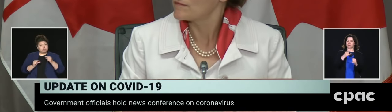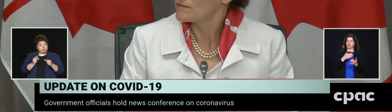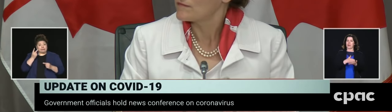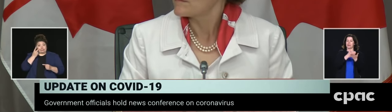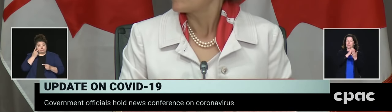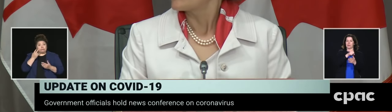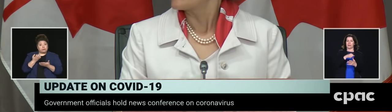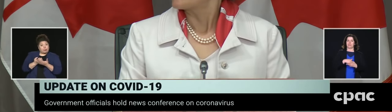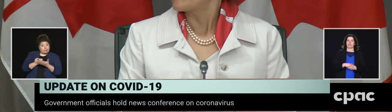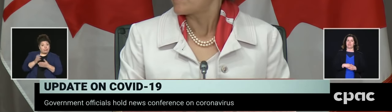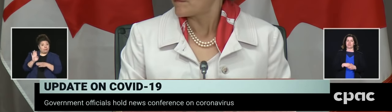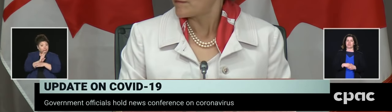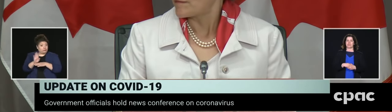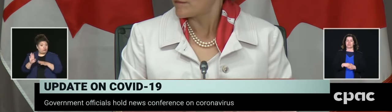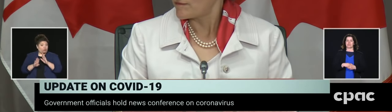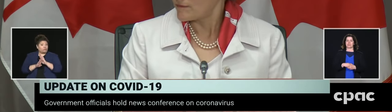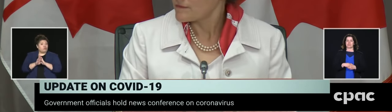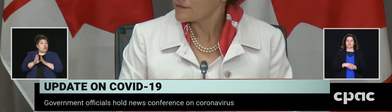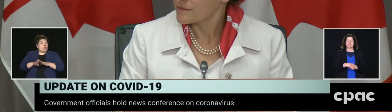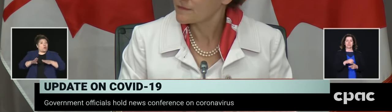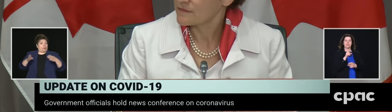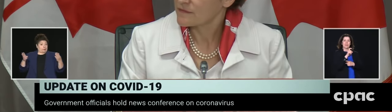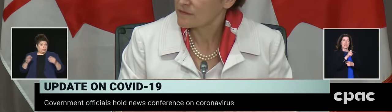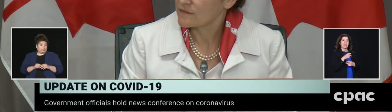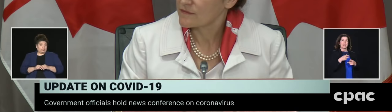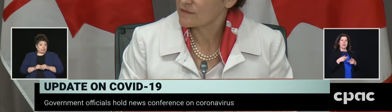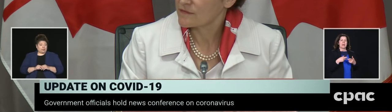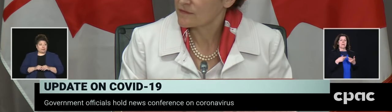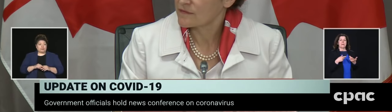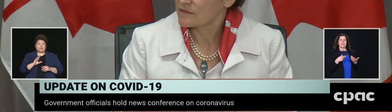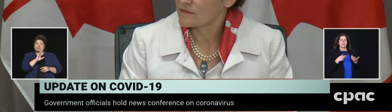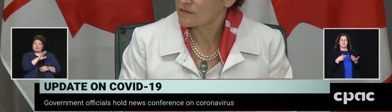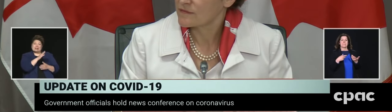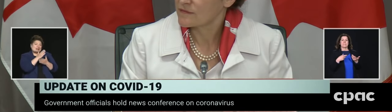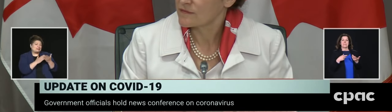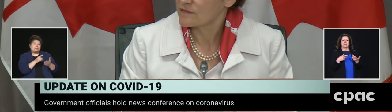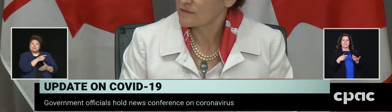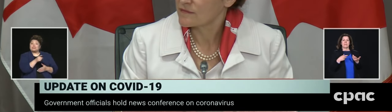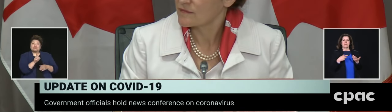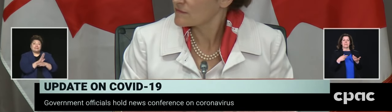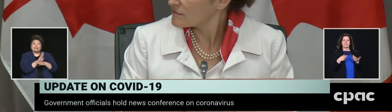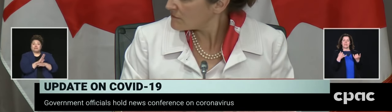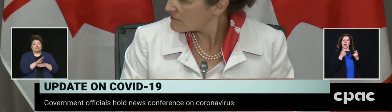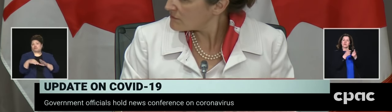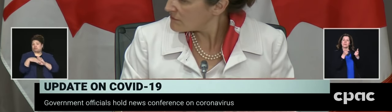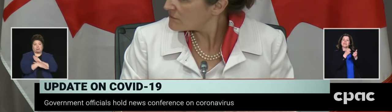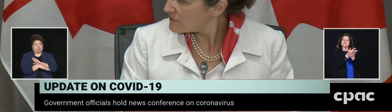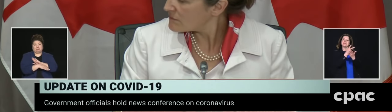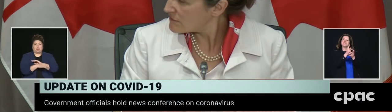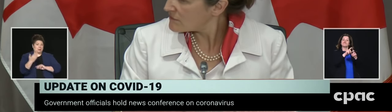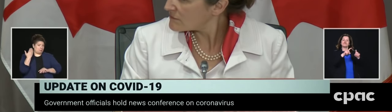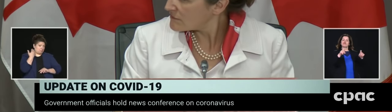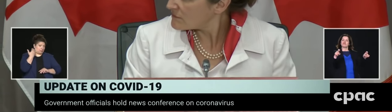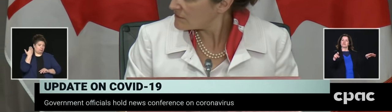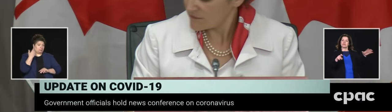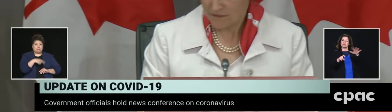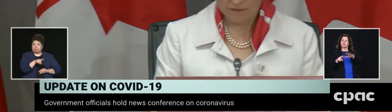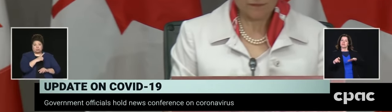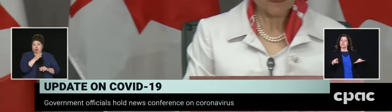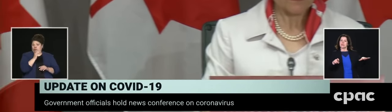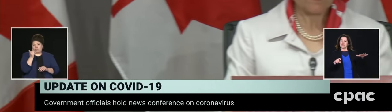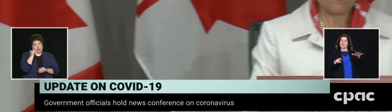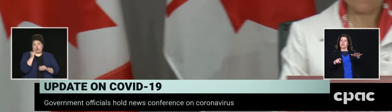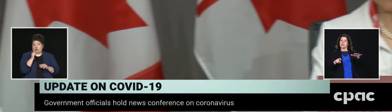businesses who have shuttered and won't be reopening even in the next few months. Well, there is an ability for